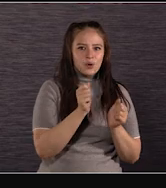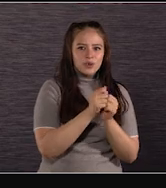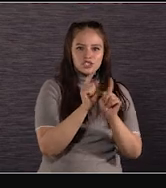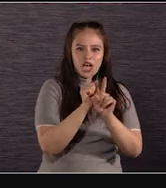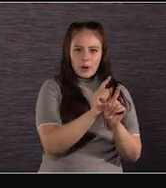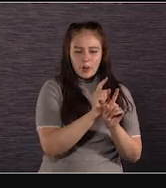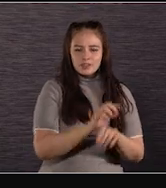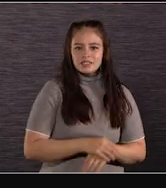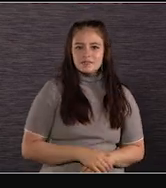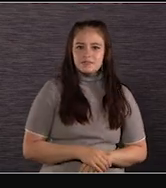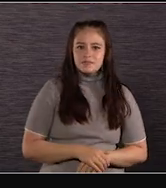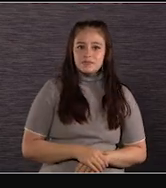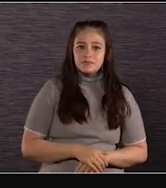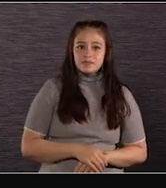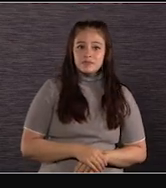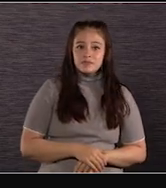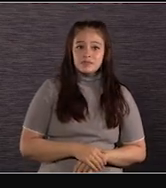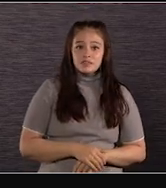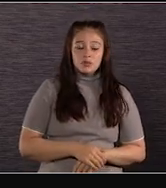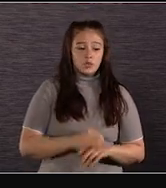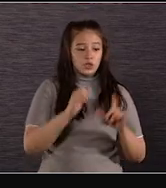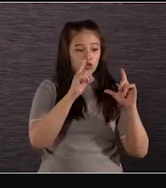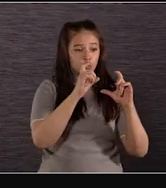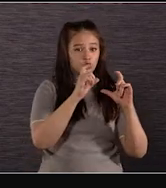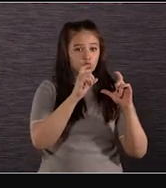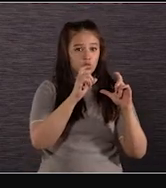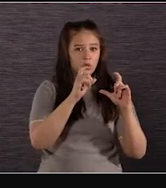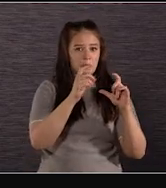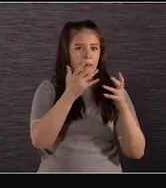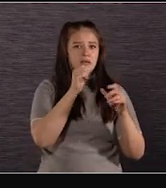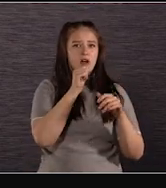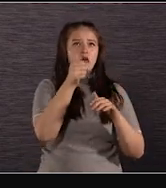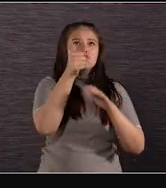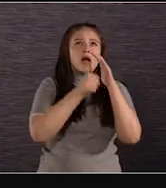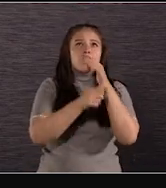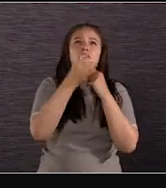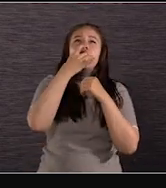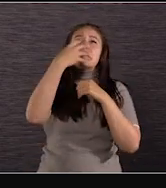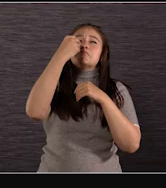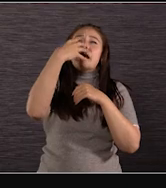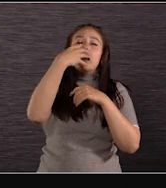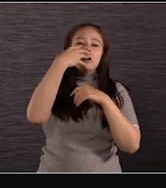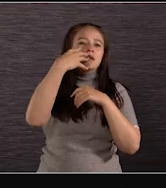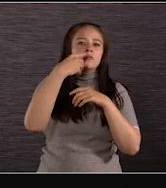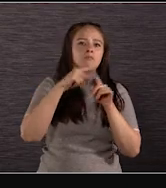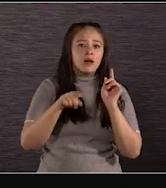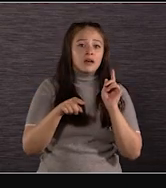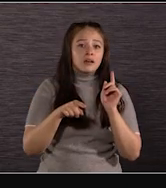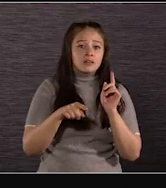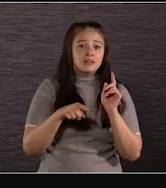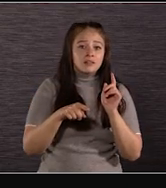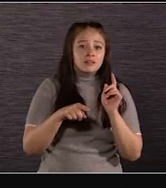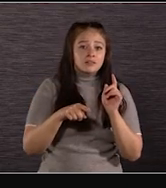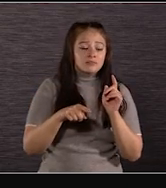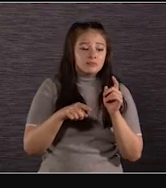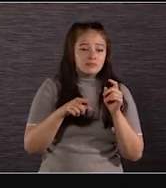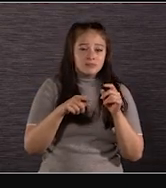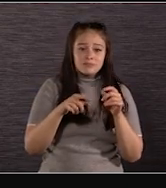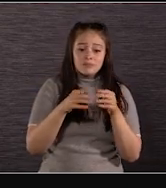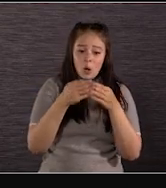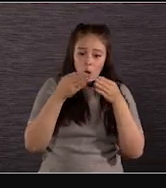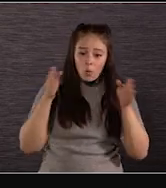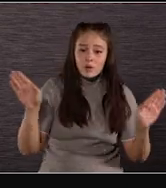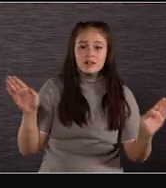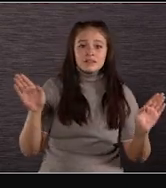I'd be shooting wide open. Yeah. Maybe not right under these billboards when they get bright, but, um, we'd be, we'd be shooting wide open and